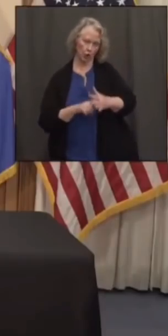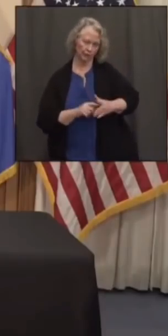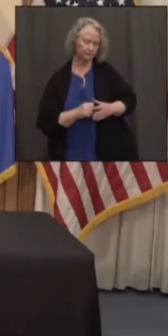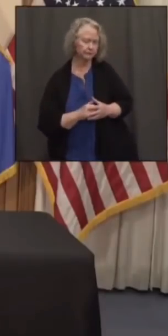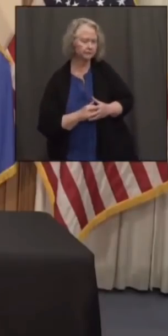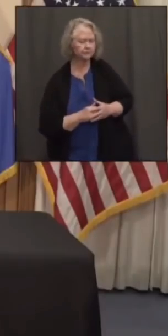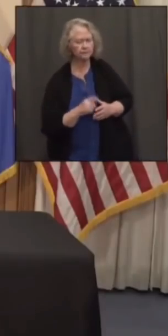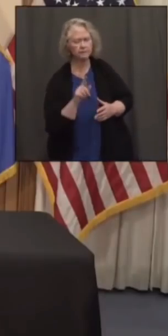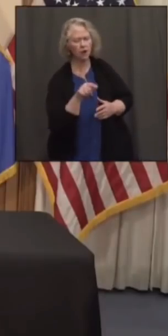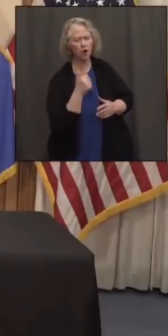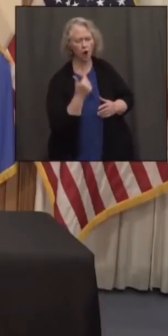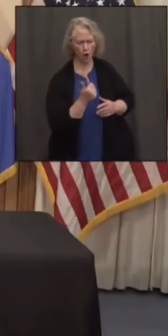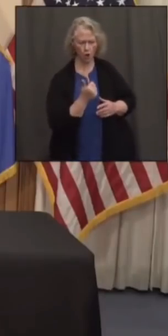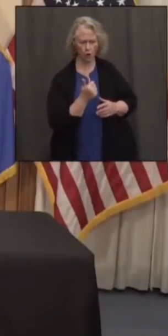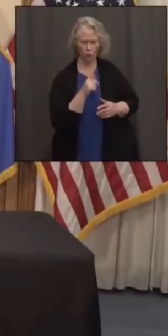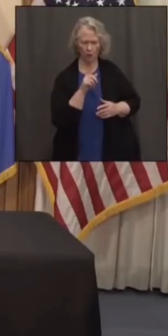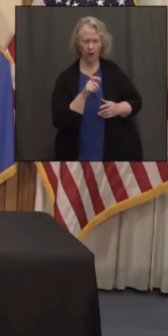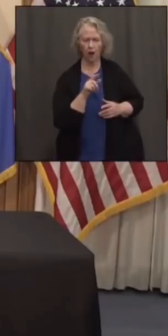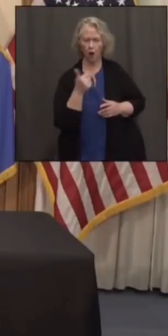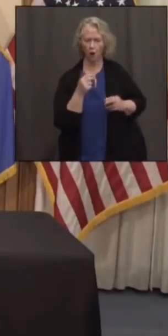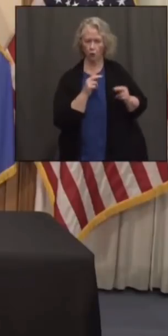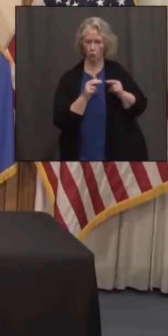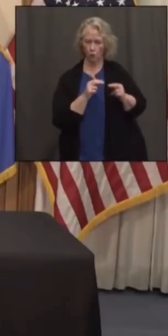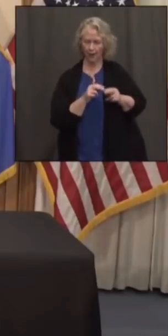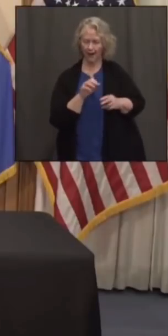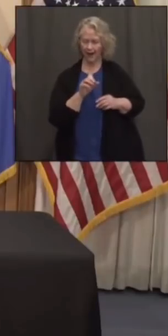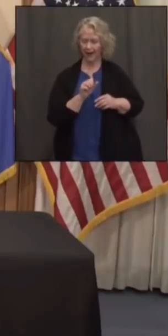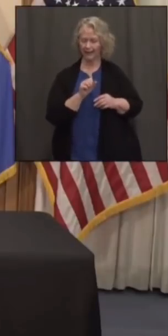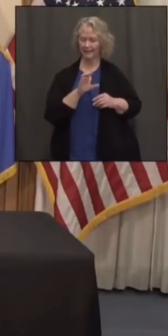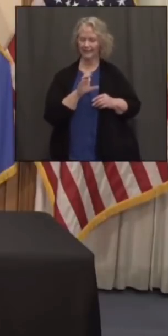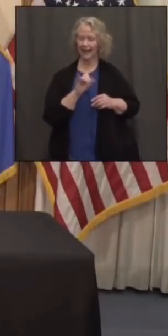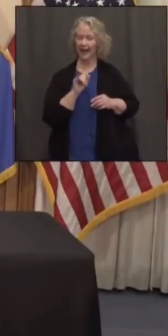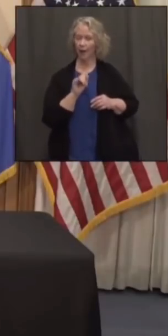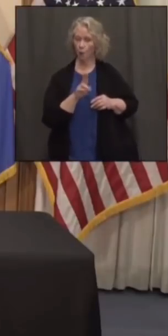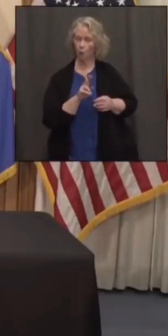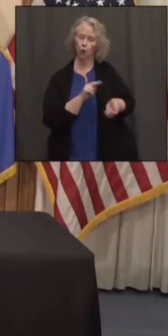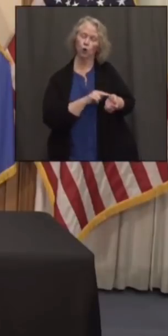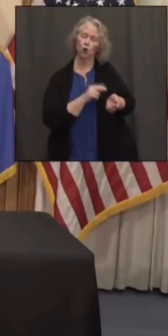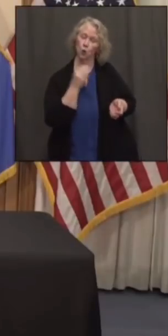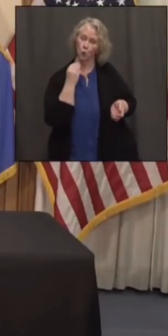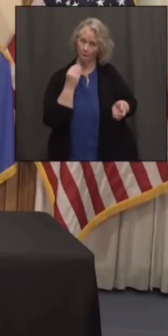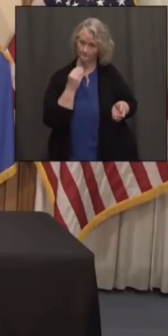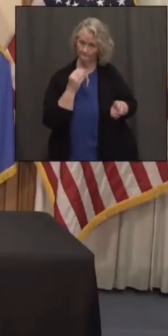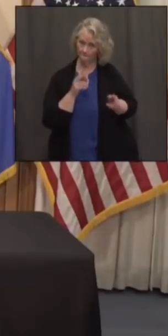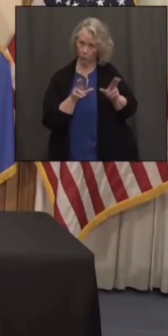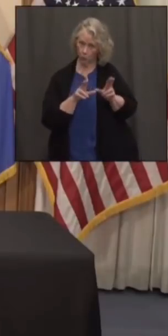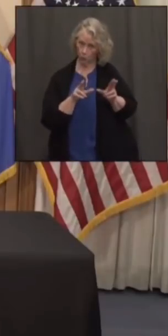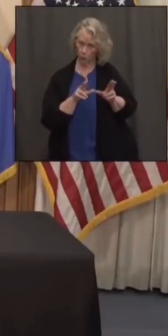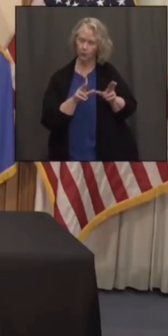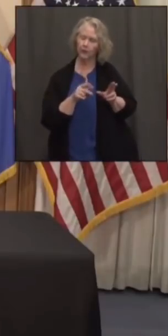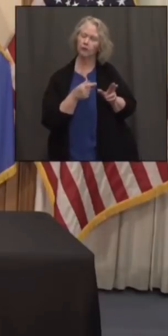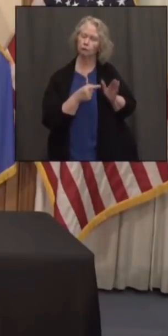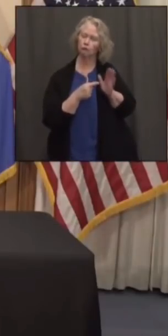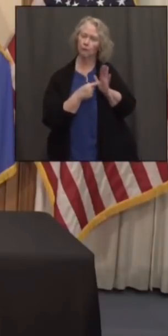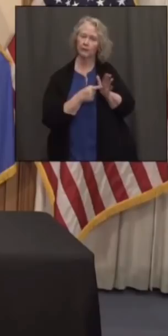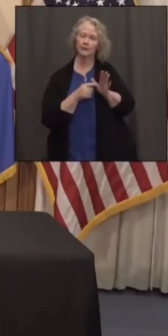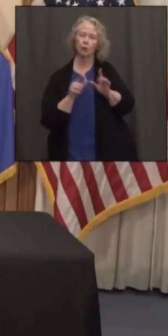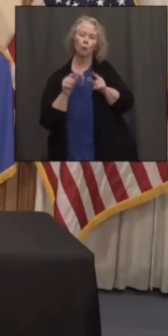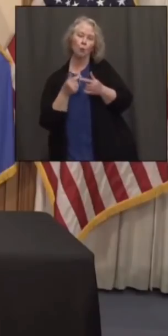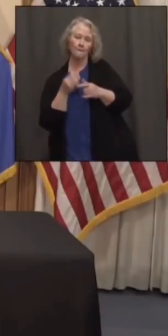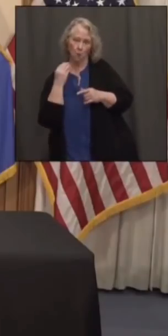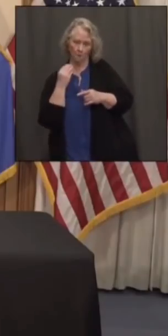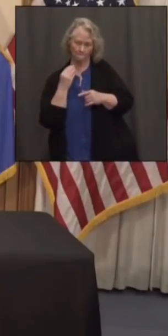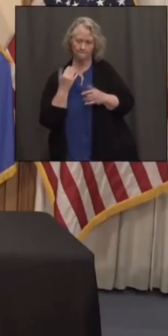negotiation, the SCIU, the nursing home union, that also represents the group home workers,